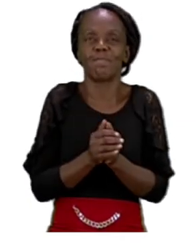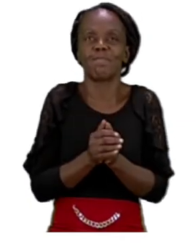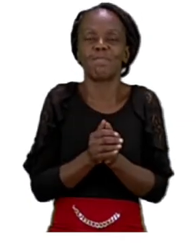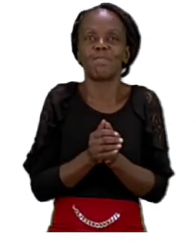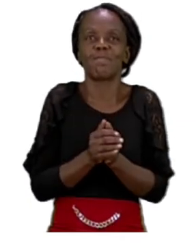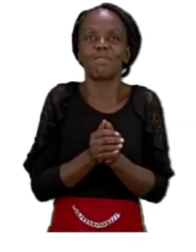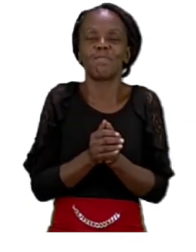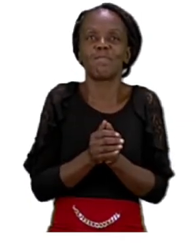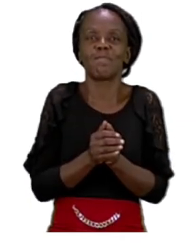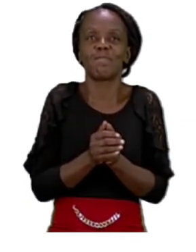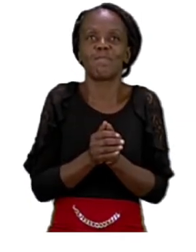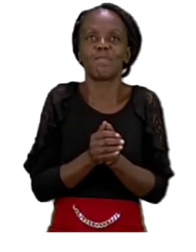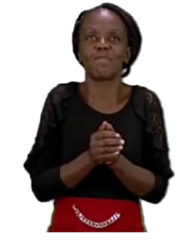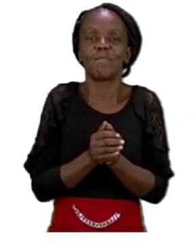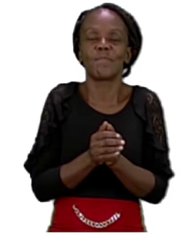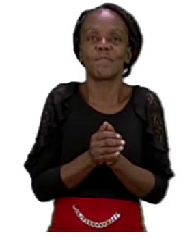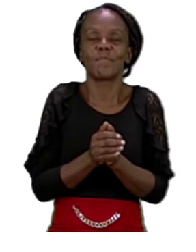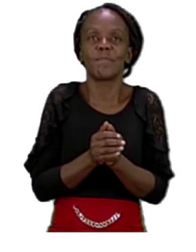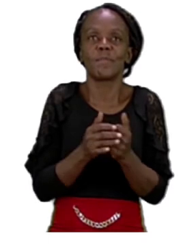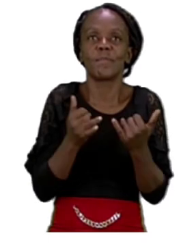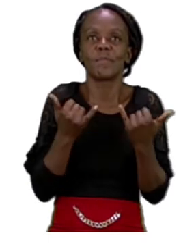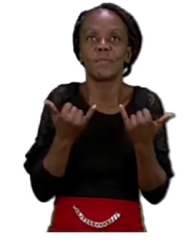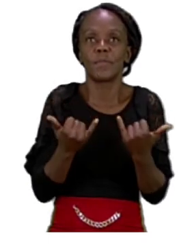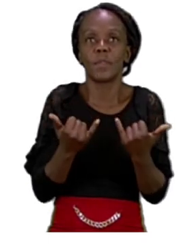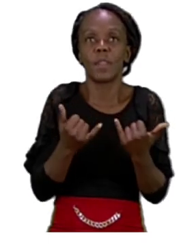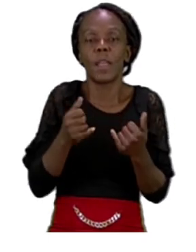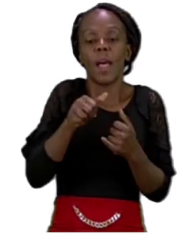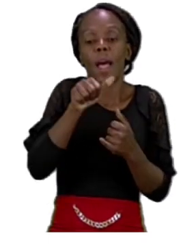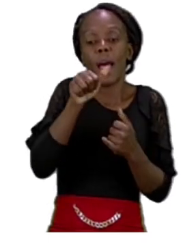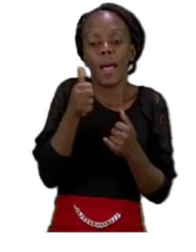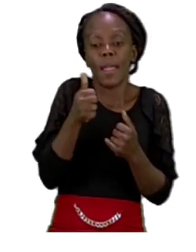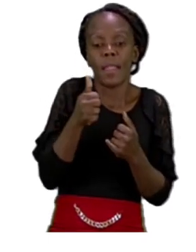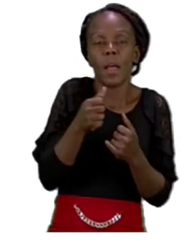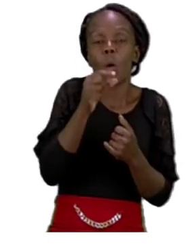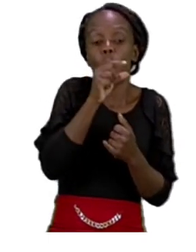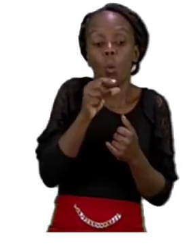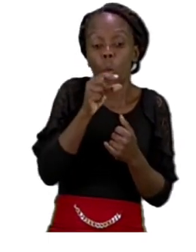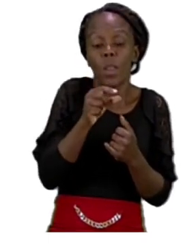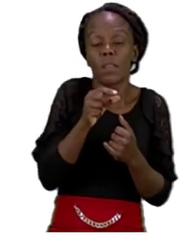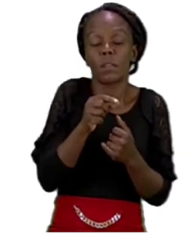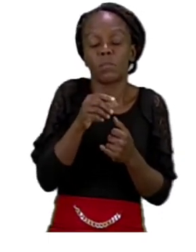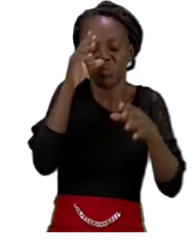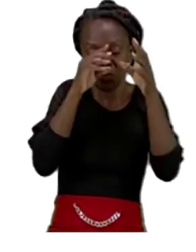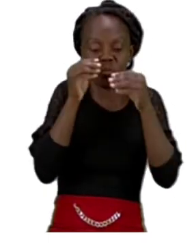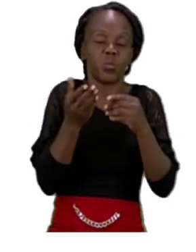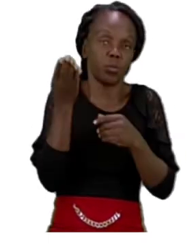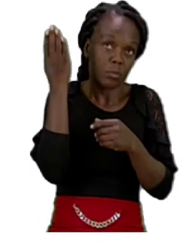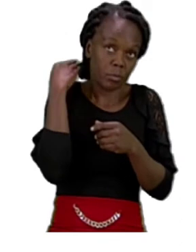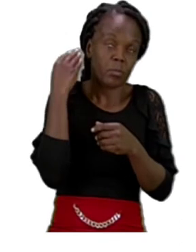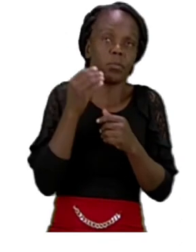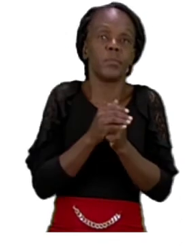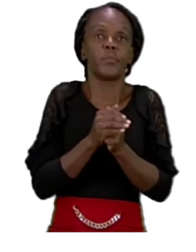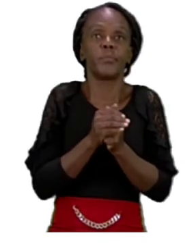everyone now we have other words that we're talking about before these words we also know them